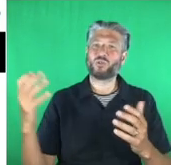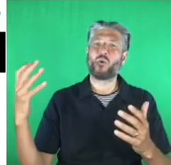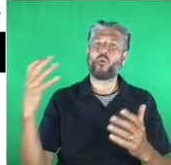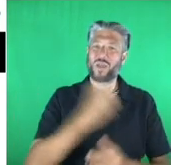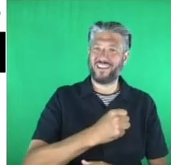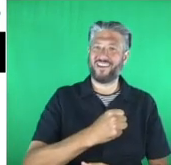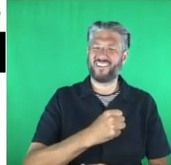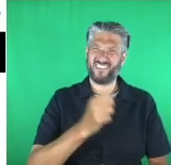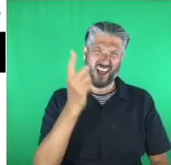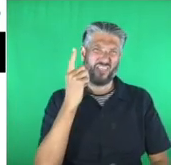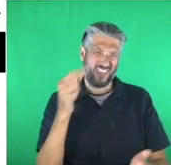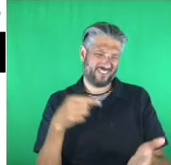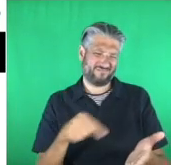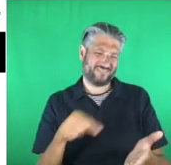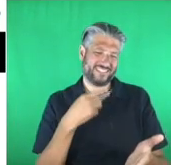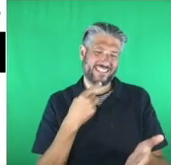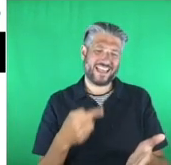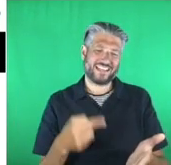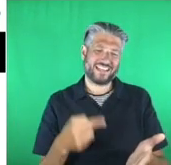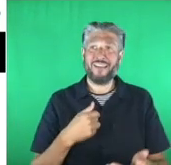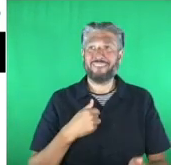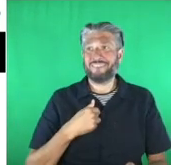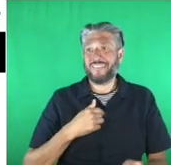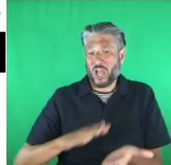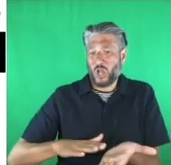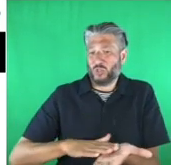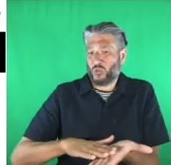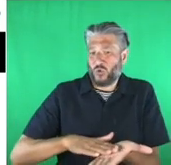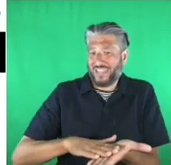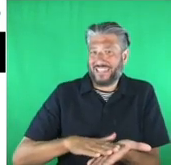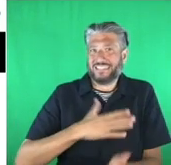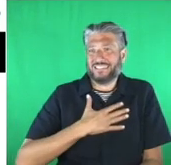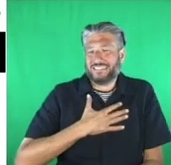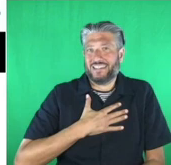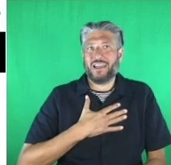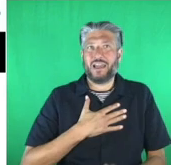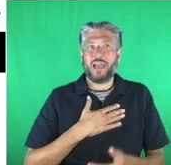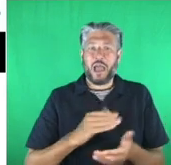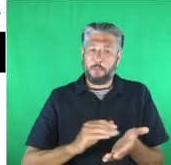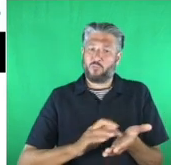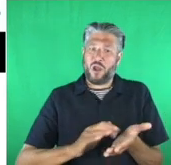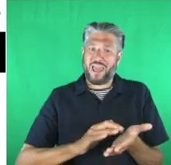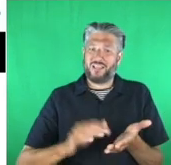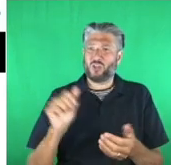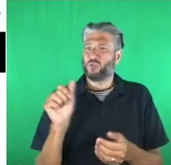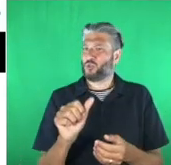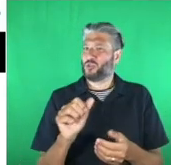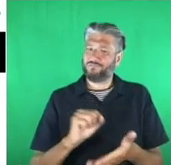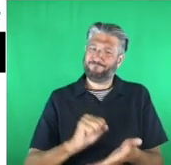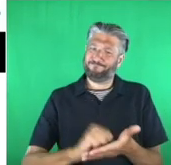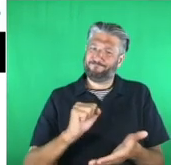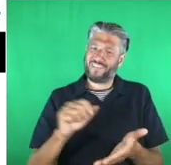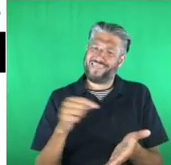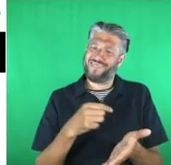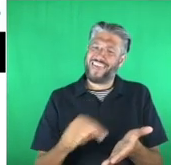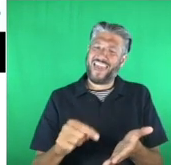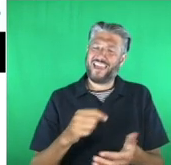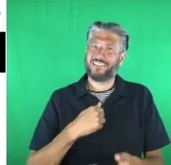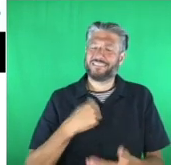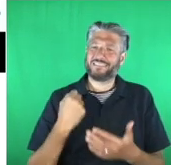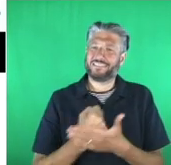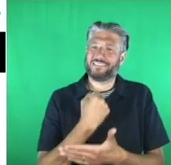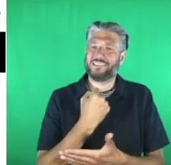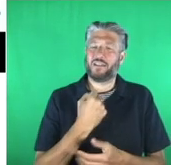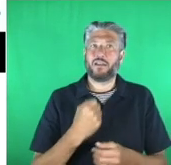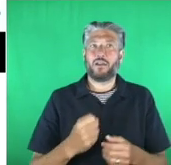must apologize because Braille, obviously it needed Braille. So, and also, I have